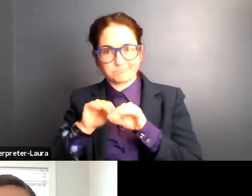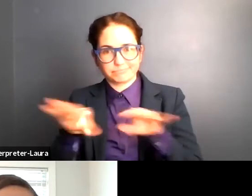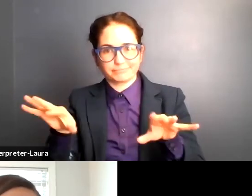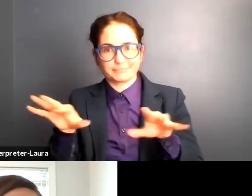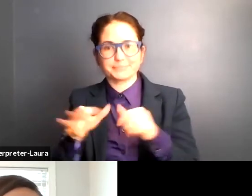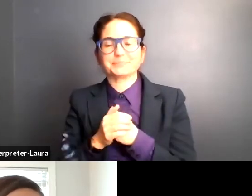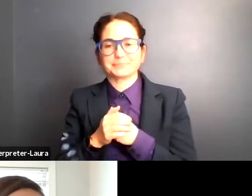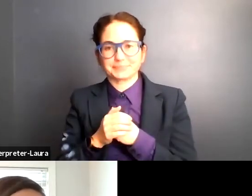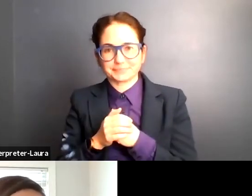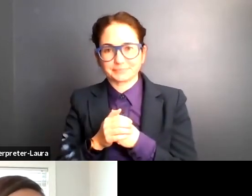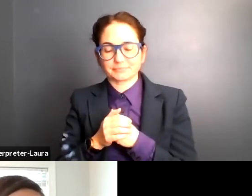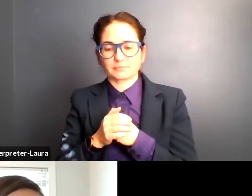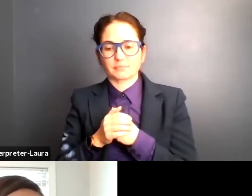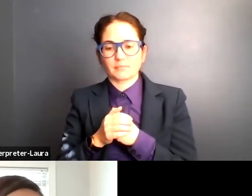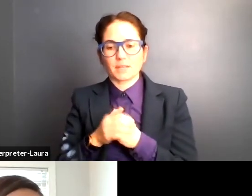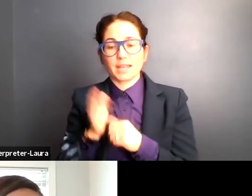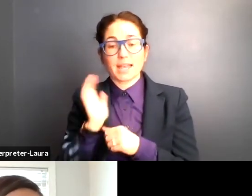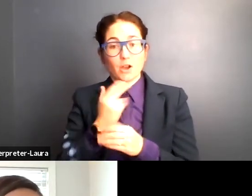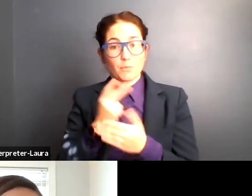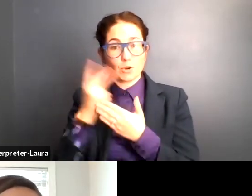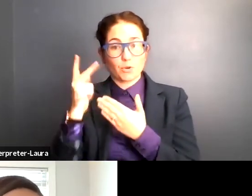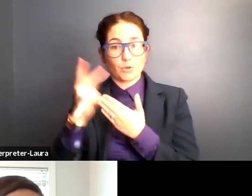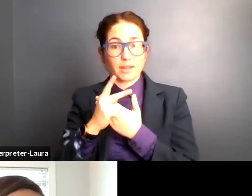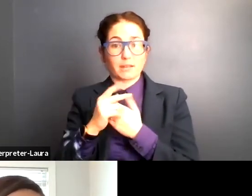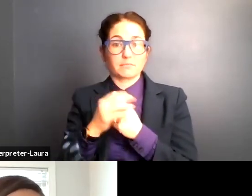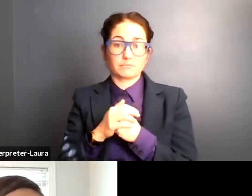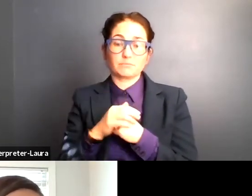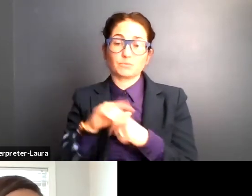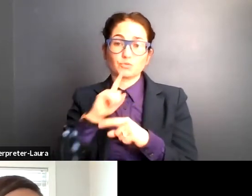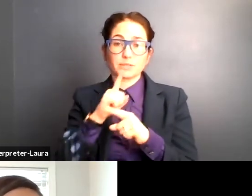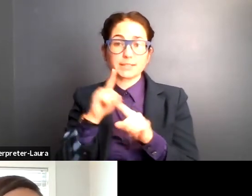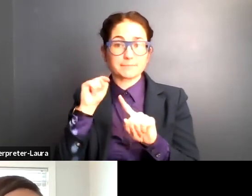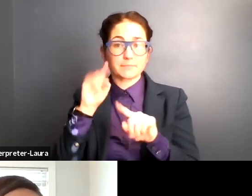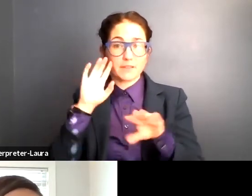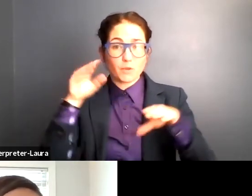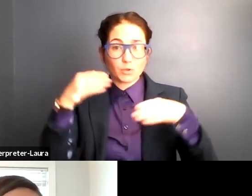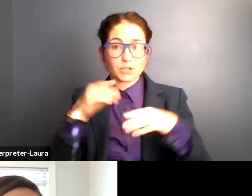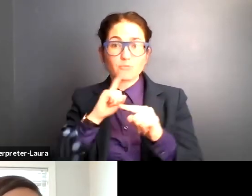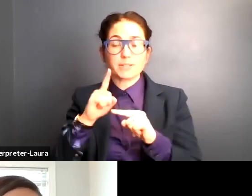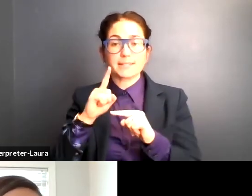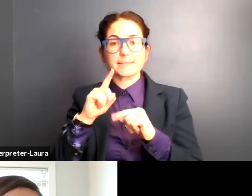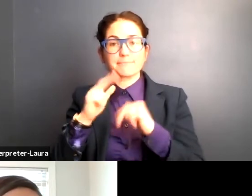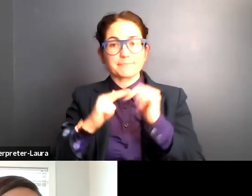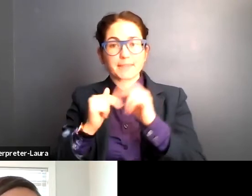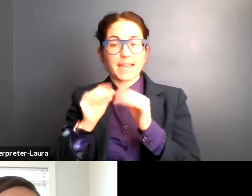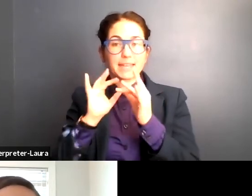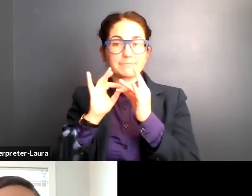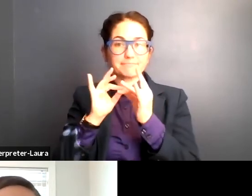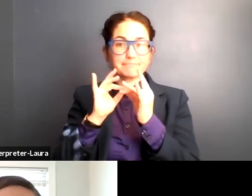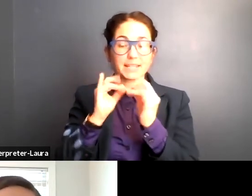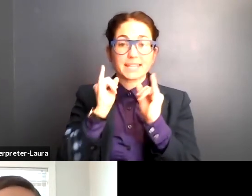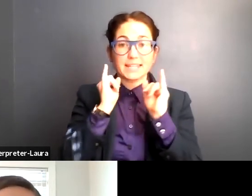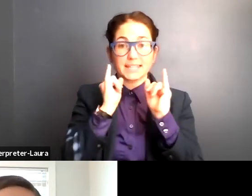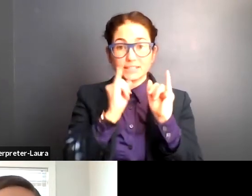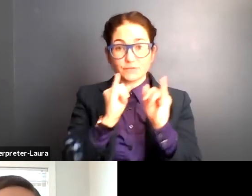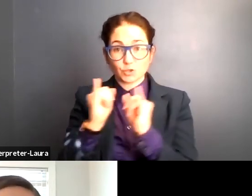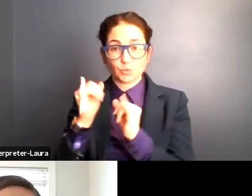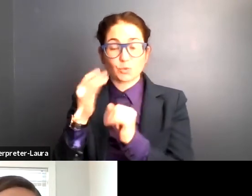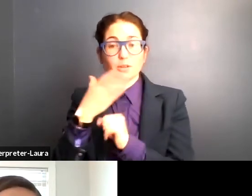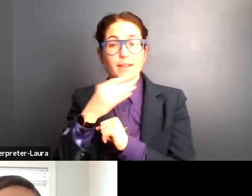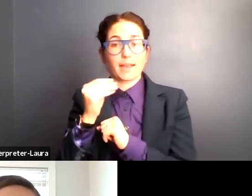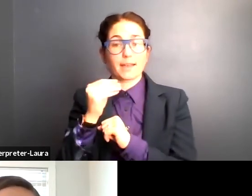with that said, our, our program is really, uh, focused on building individual and community resiliency